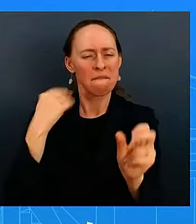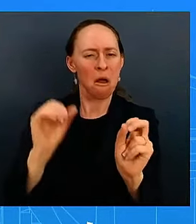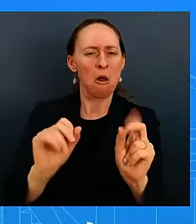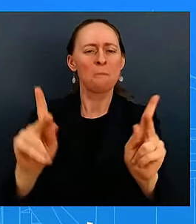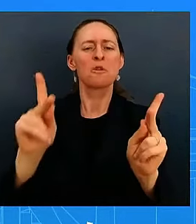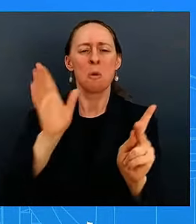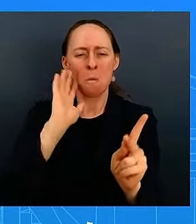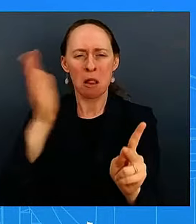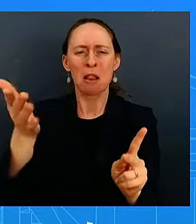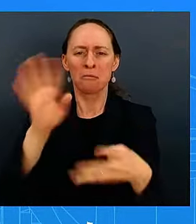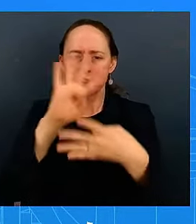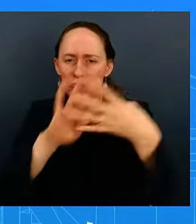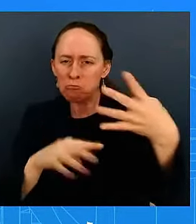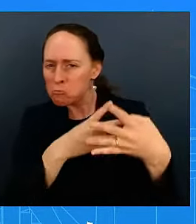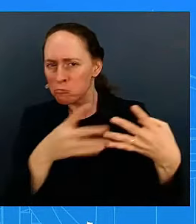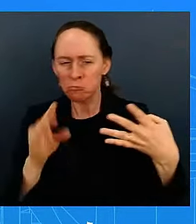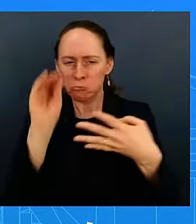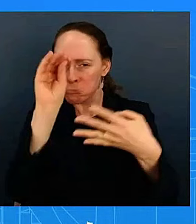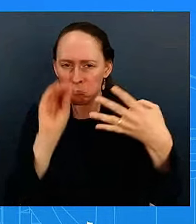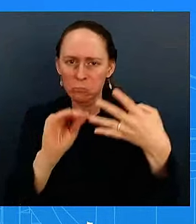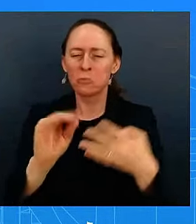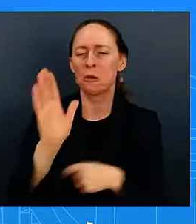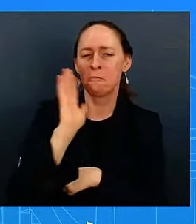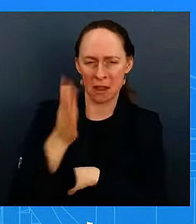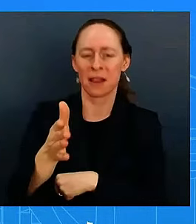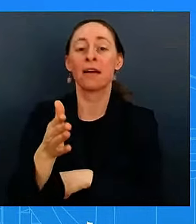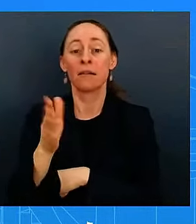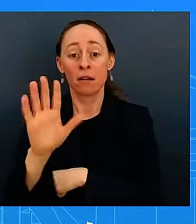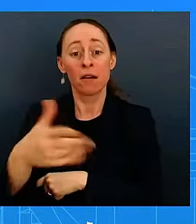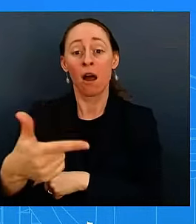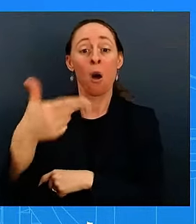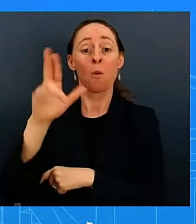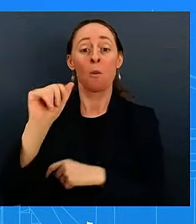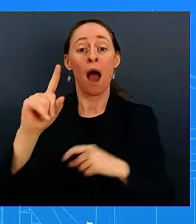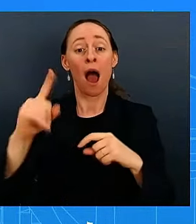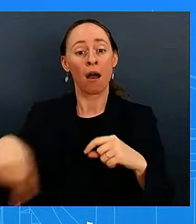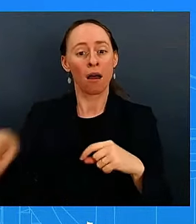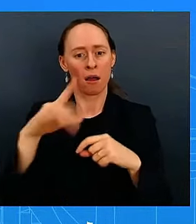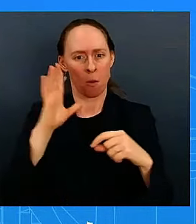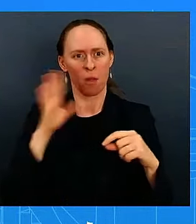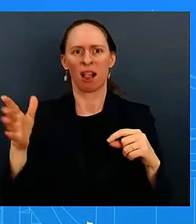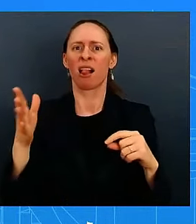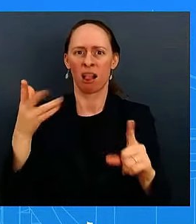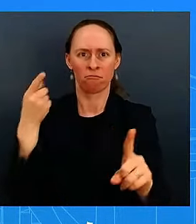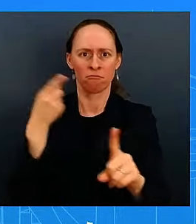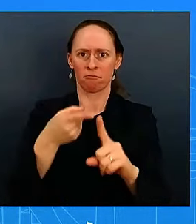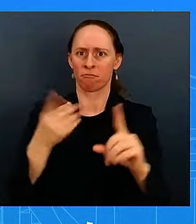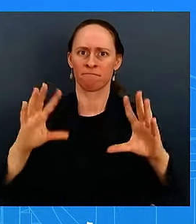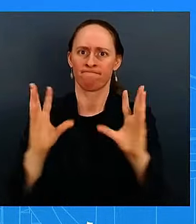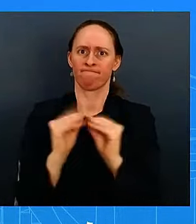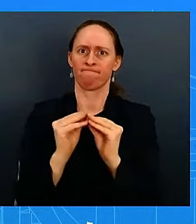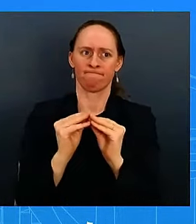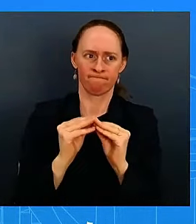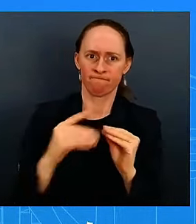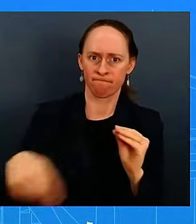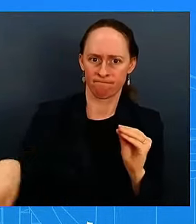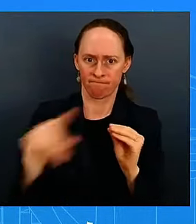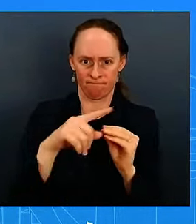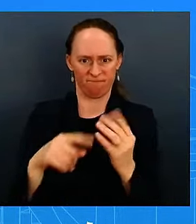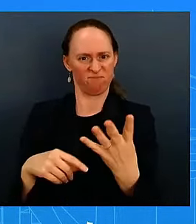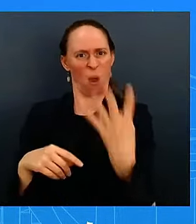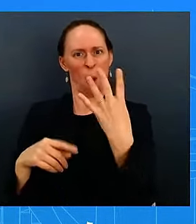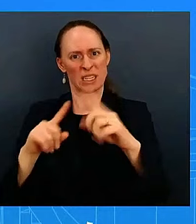that you all will have the quad will have extensive press access and will be covered by all four countries pools there will be three